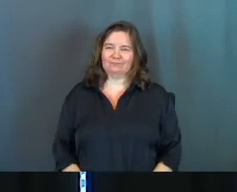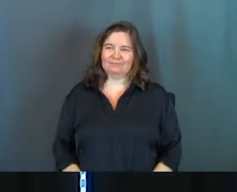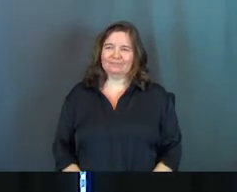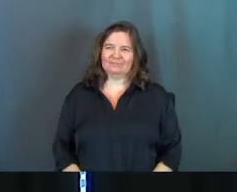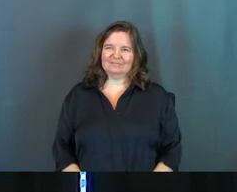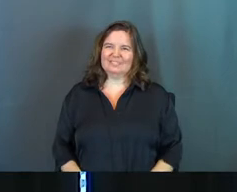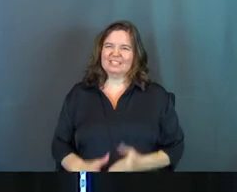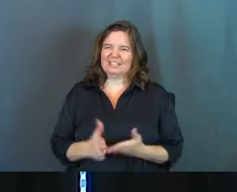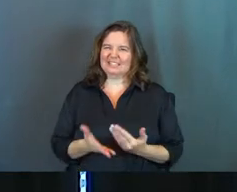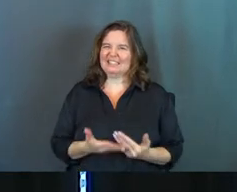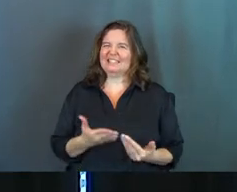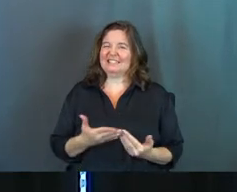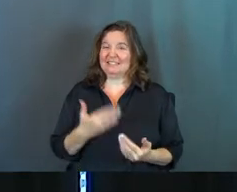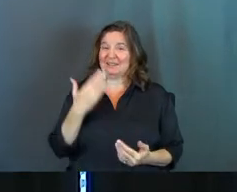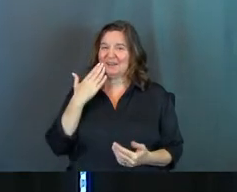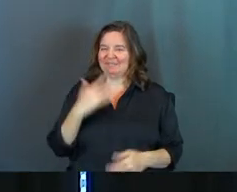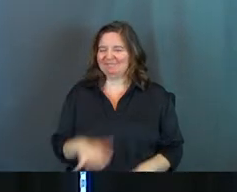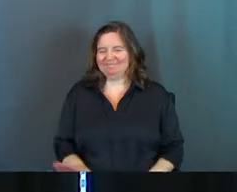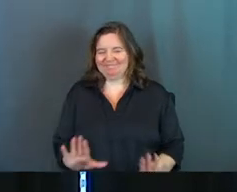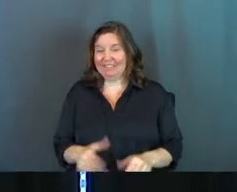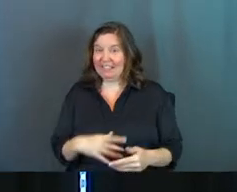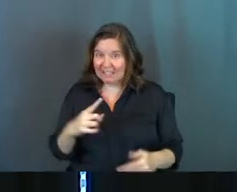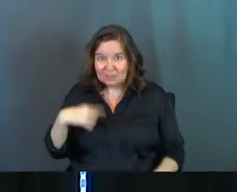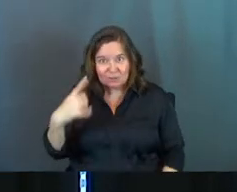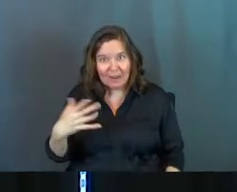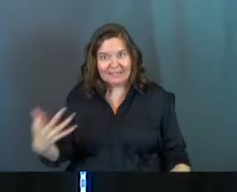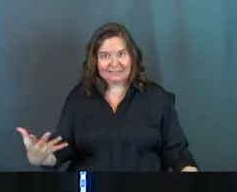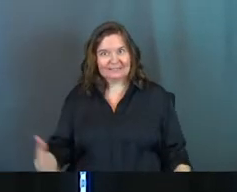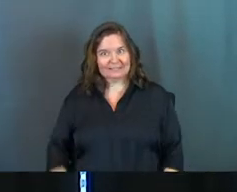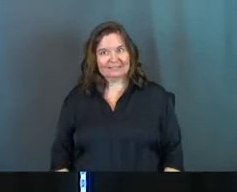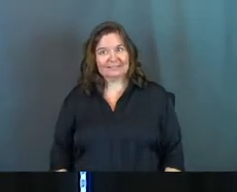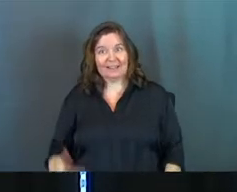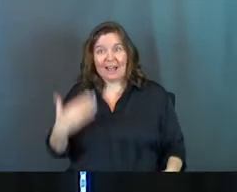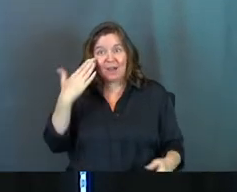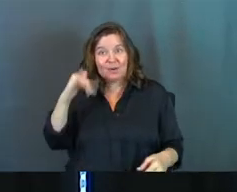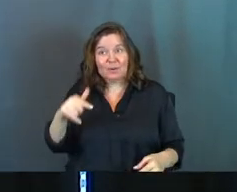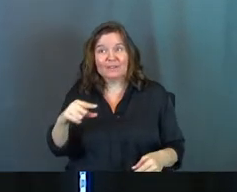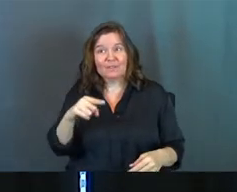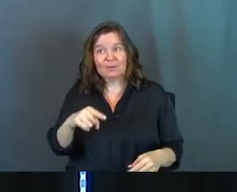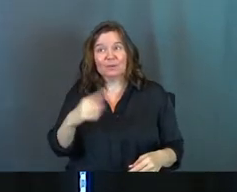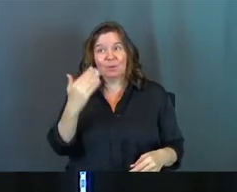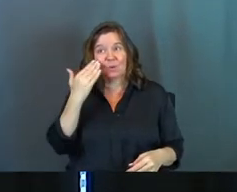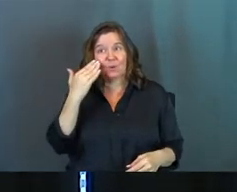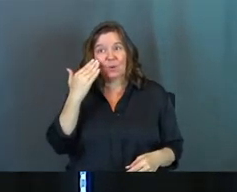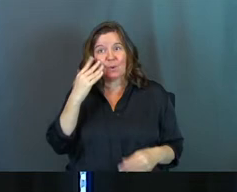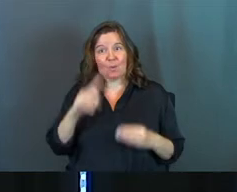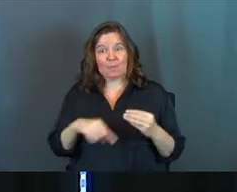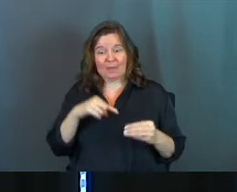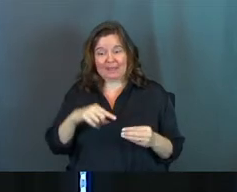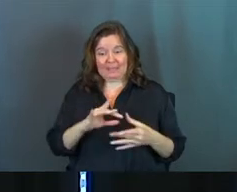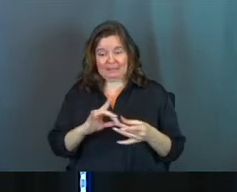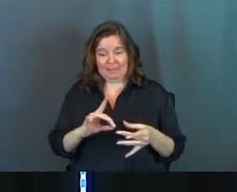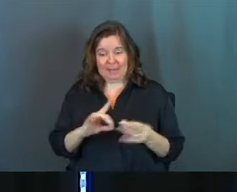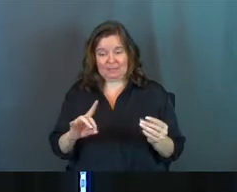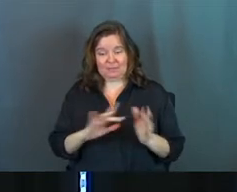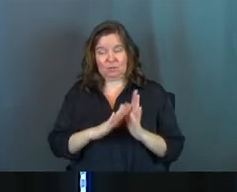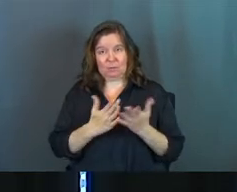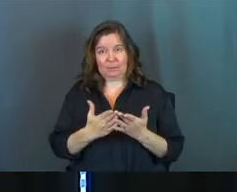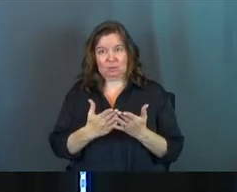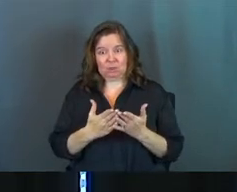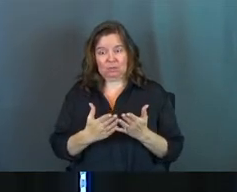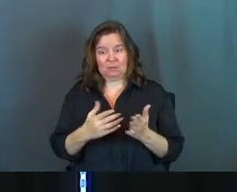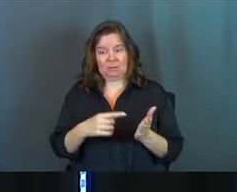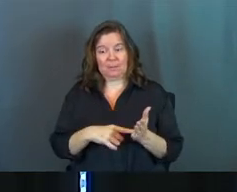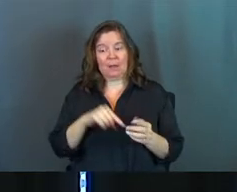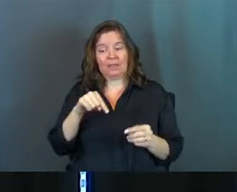Just easy, you know what I mean? This is crazy, y'all. I don't know if you know about this passage of scripture that comes